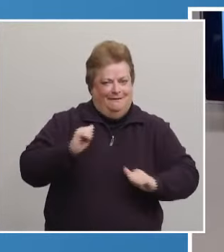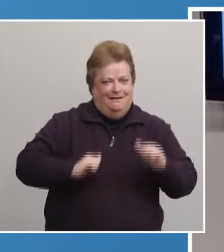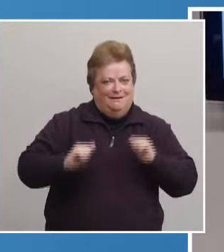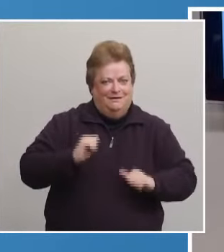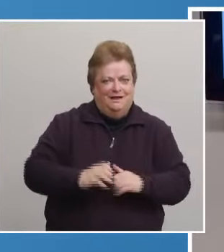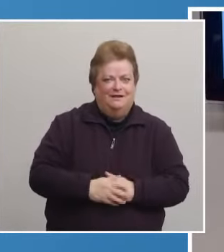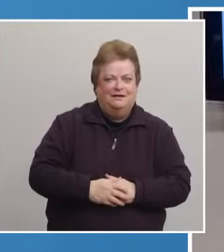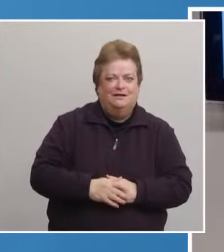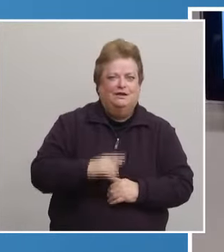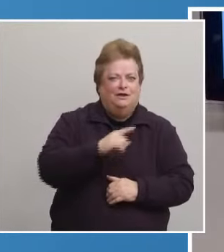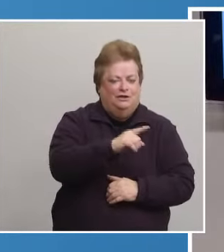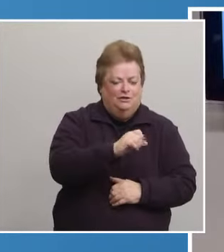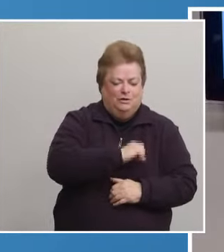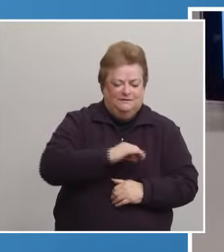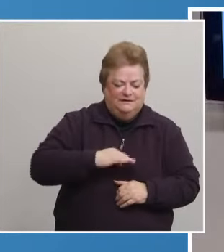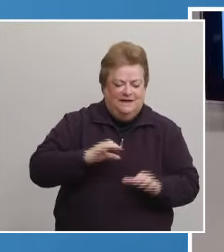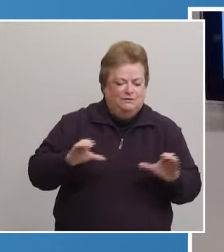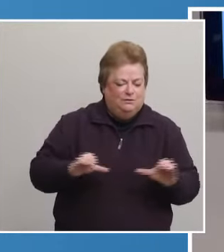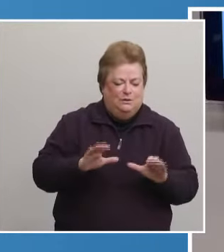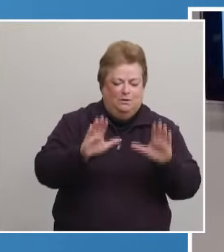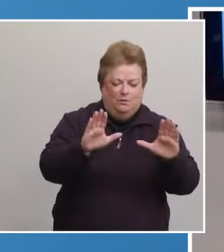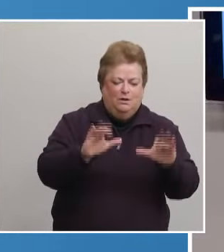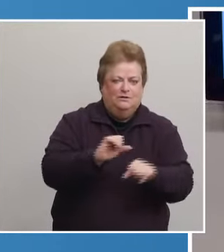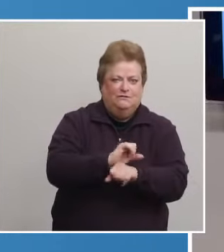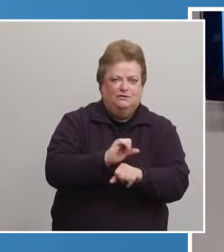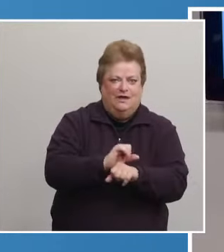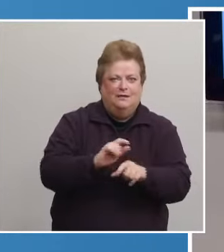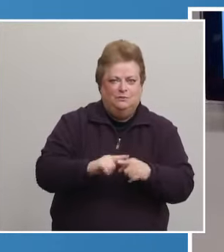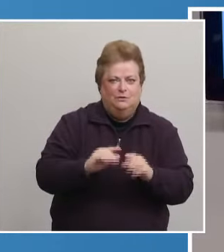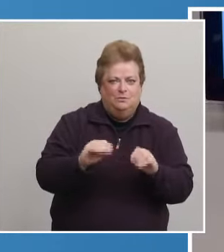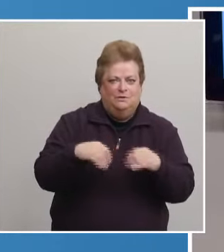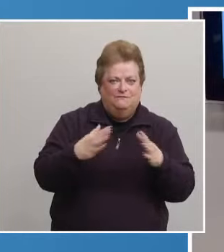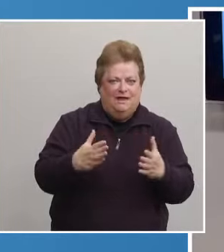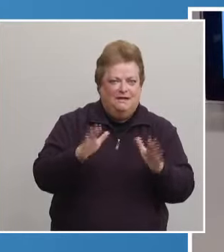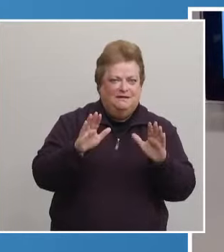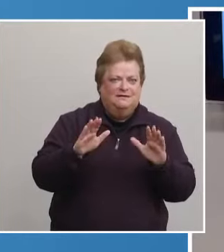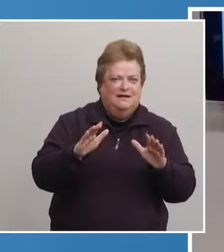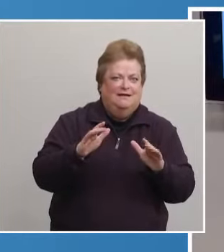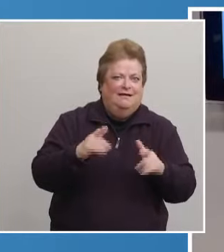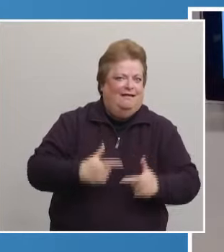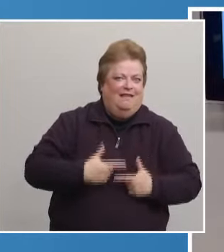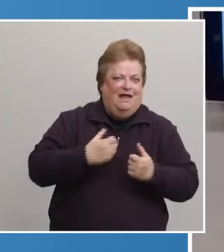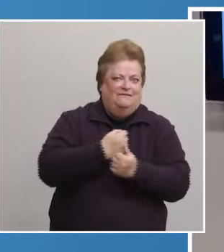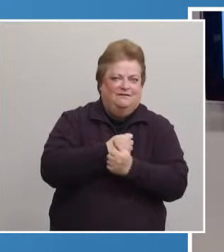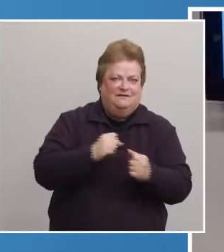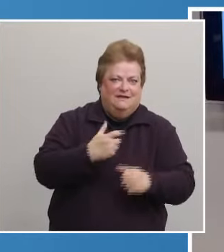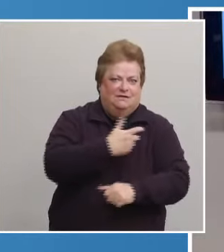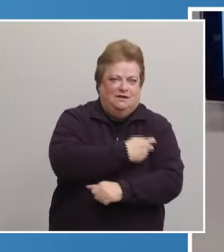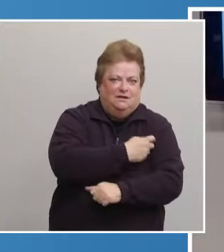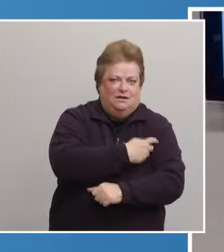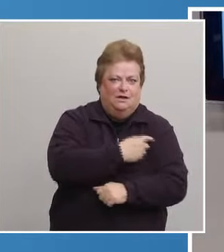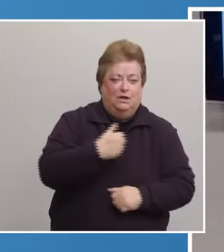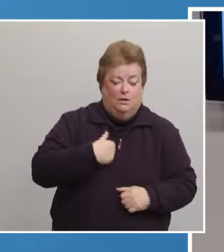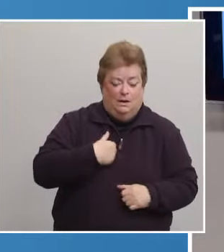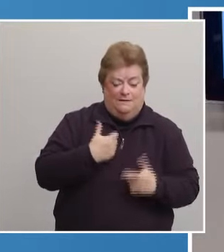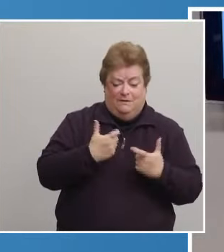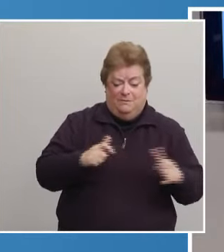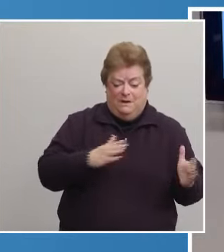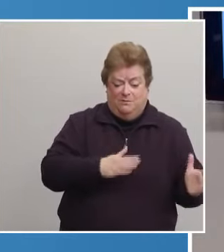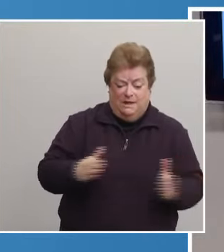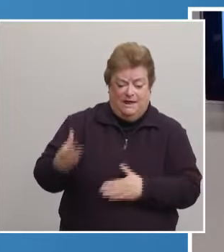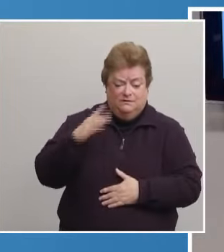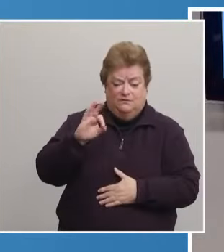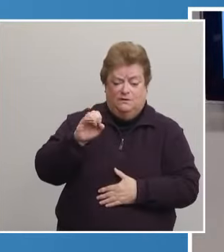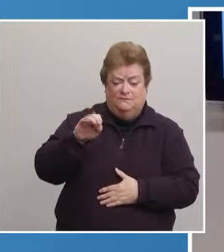staff have done and are doing to provide this life-saving vaccine. We have big plans for the week of February 8th as well.